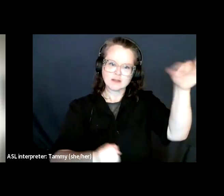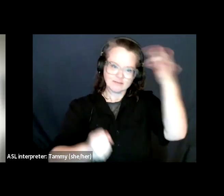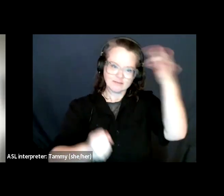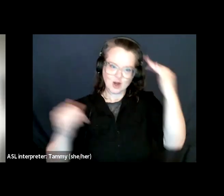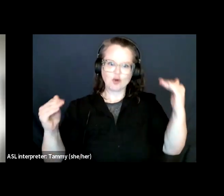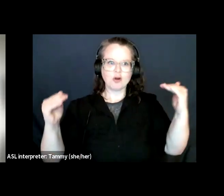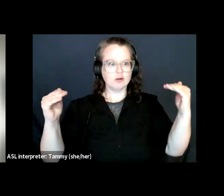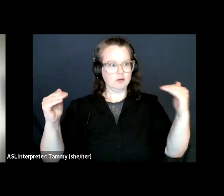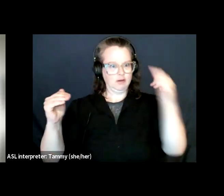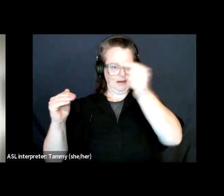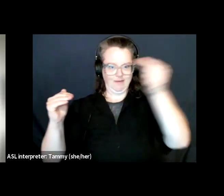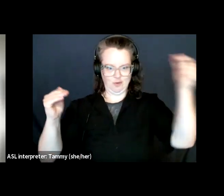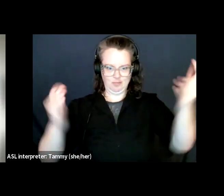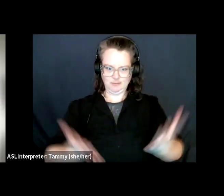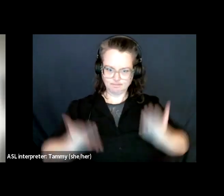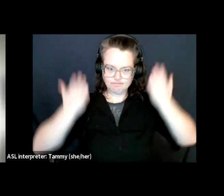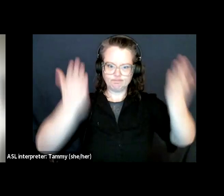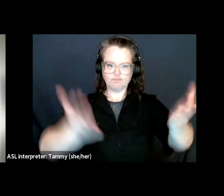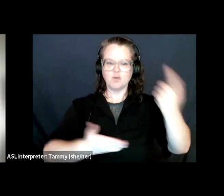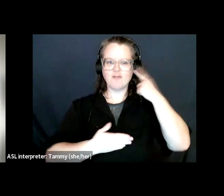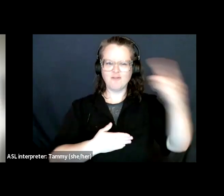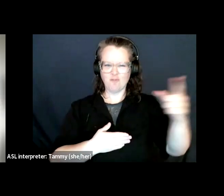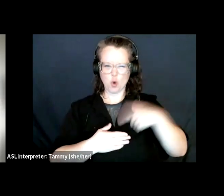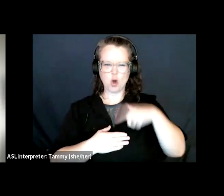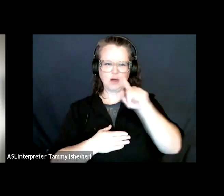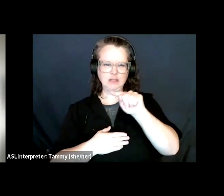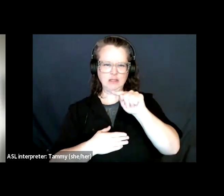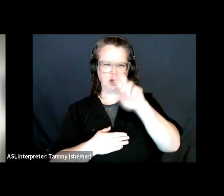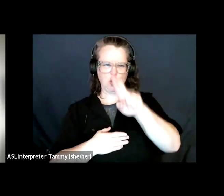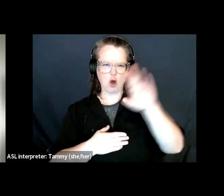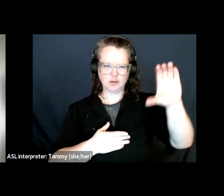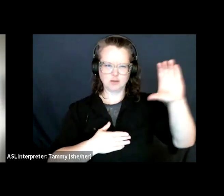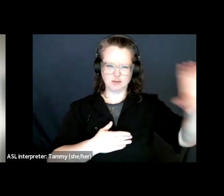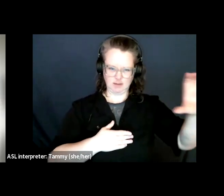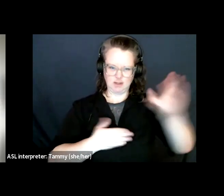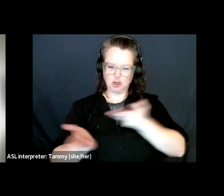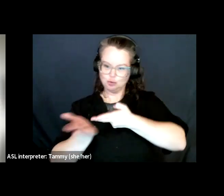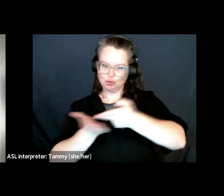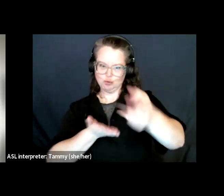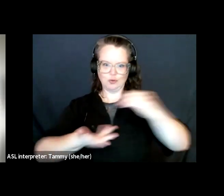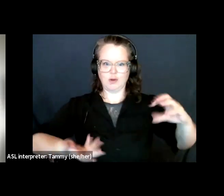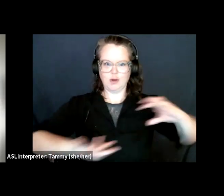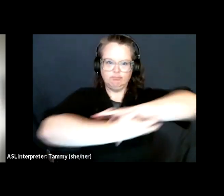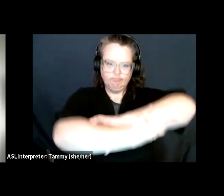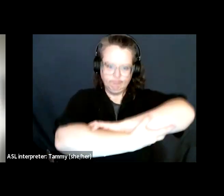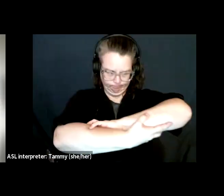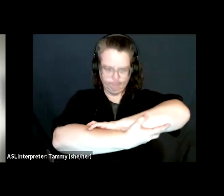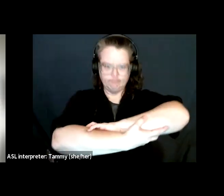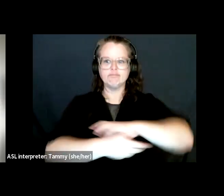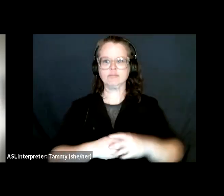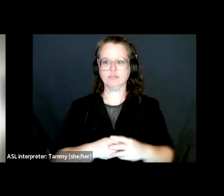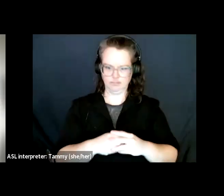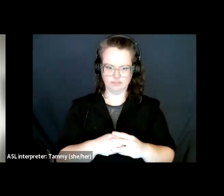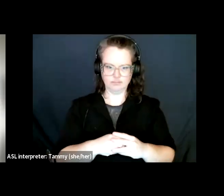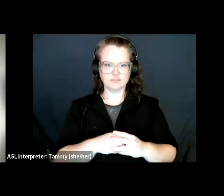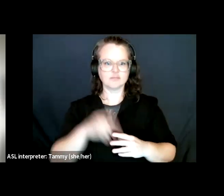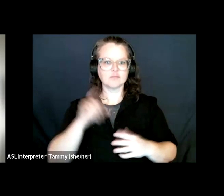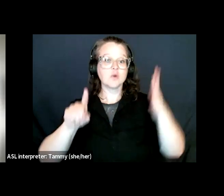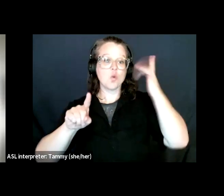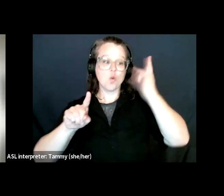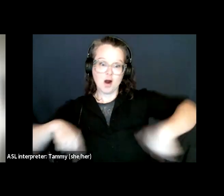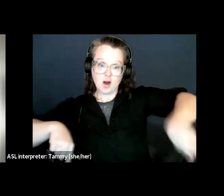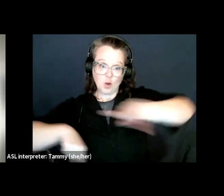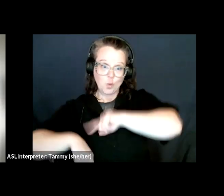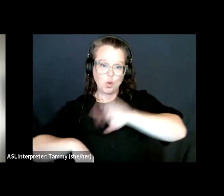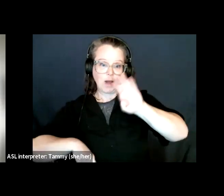book industry. The book industry has long been an industry of gatekeeping. Anyone who works at any